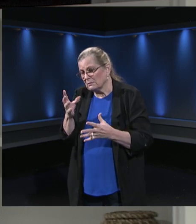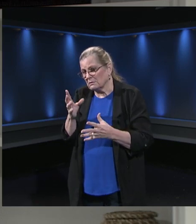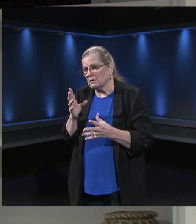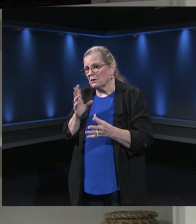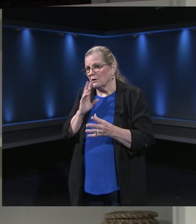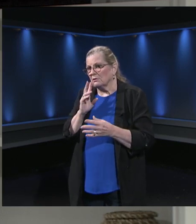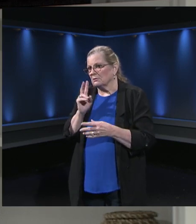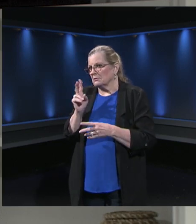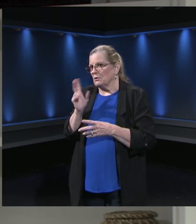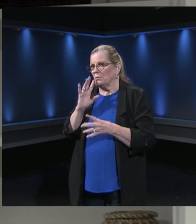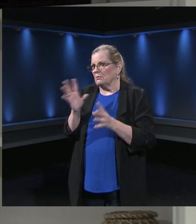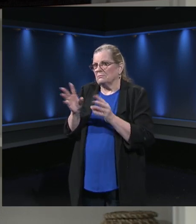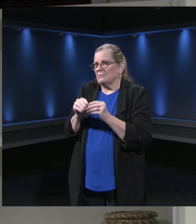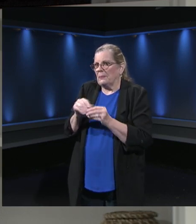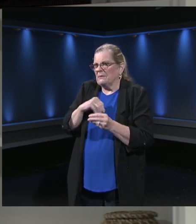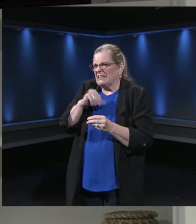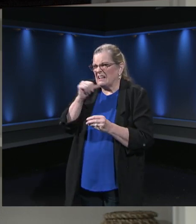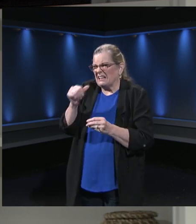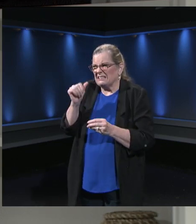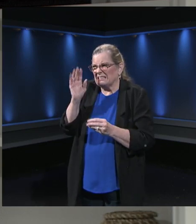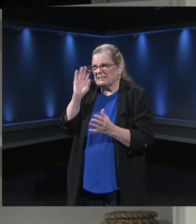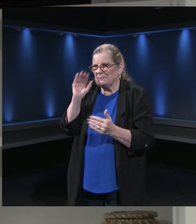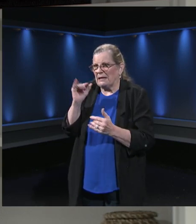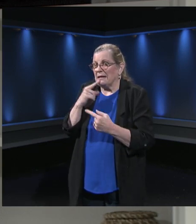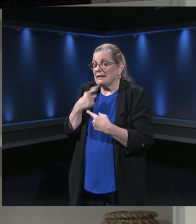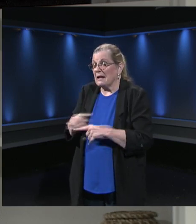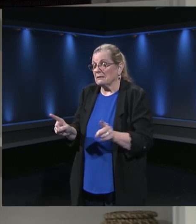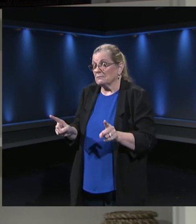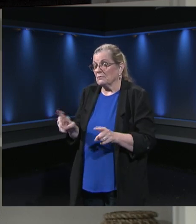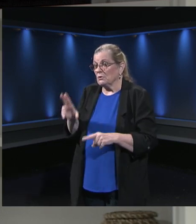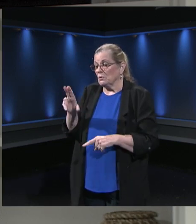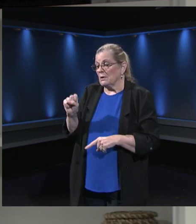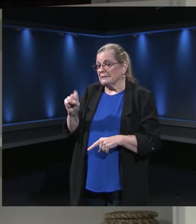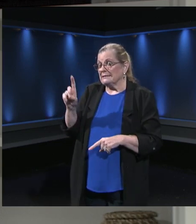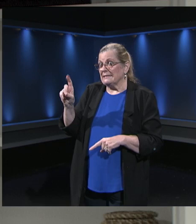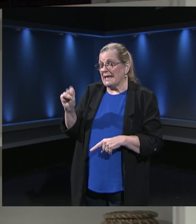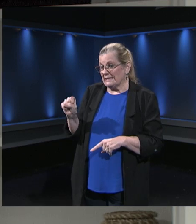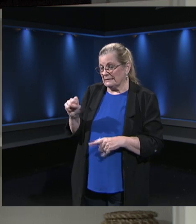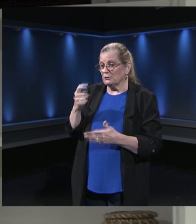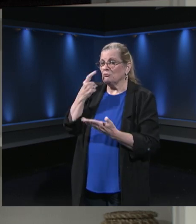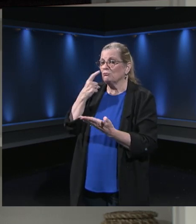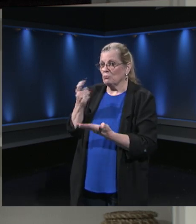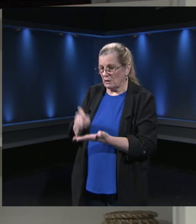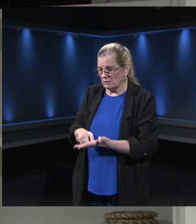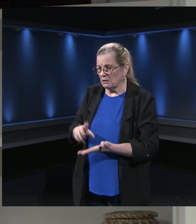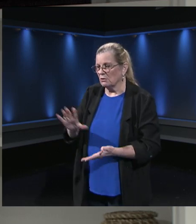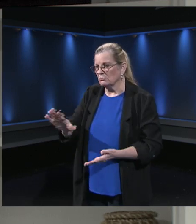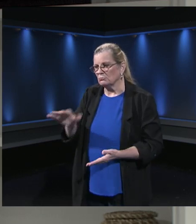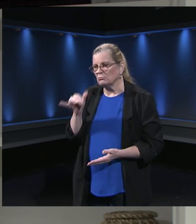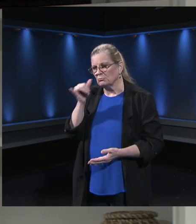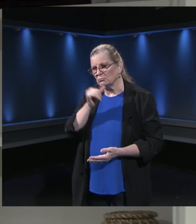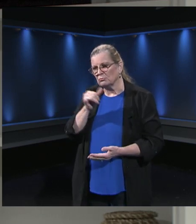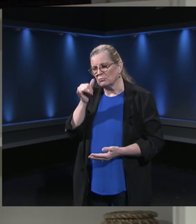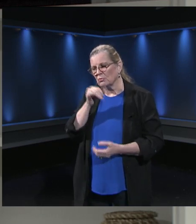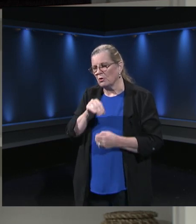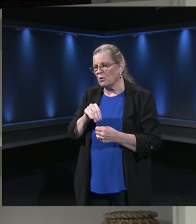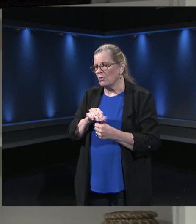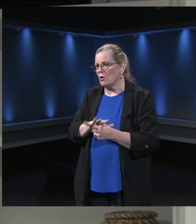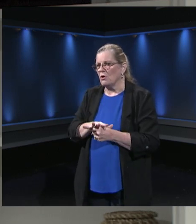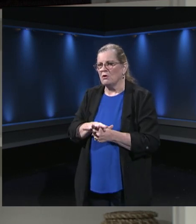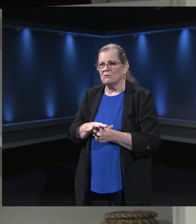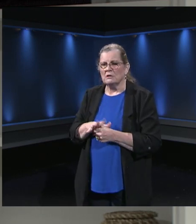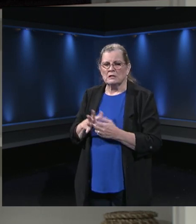unexpected announcement. Glad to see USDA recognizes the unprecedented situation that we're all facing.